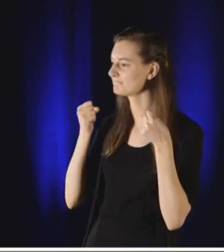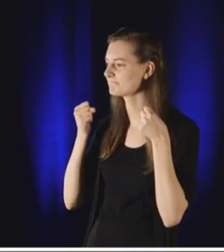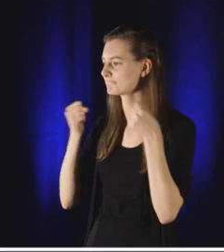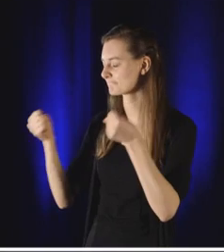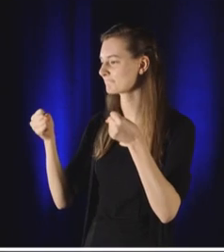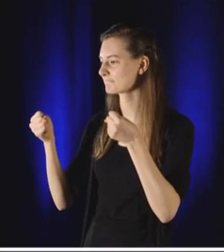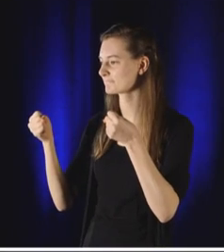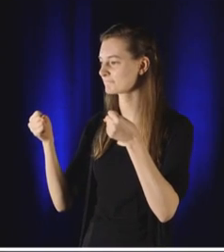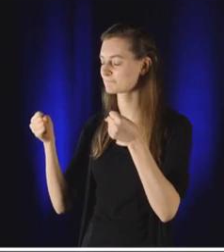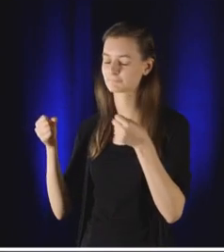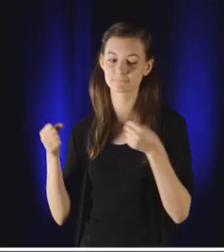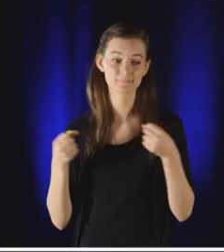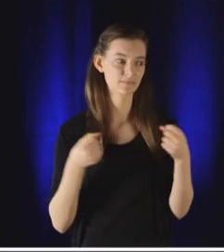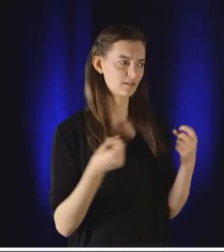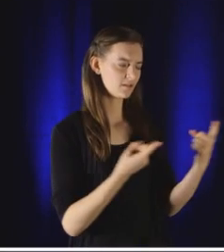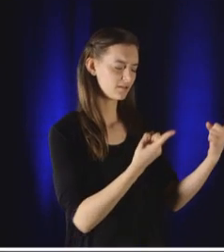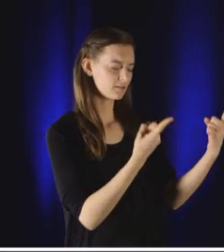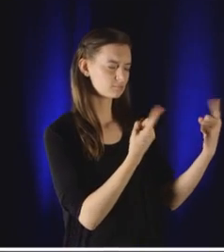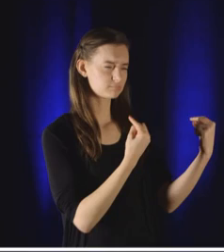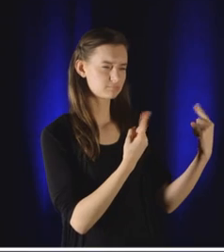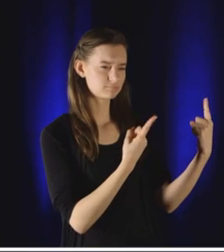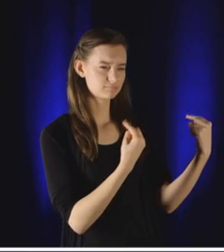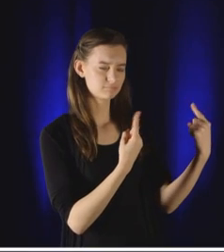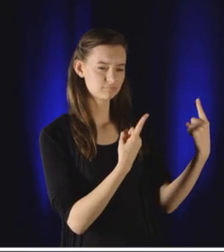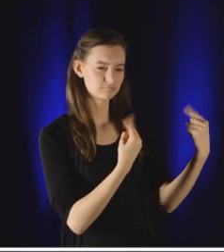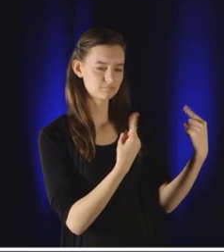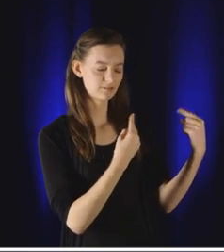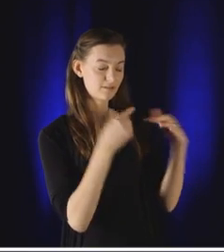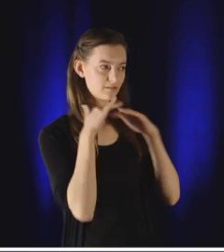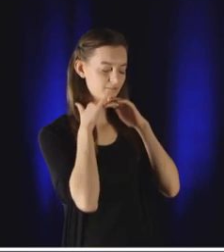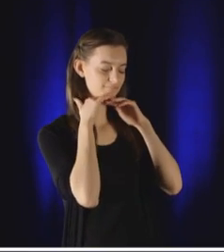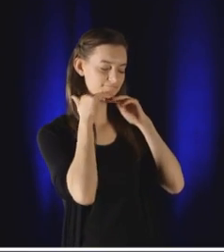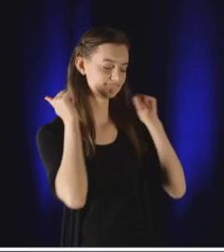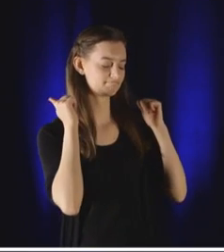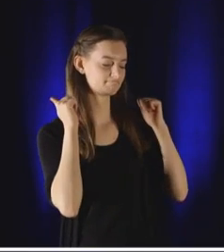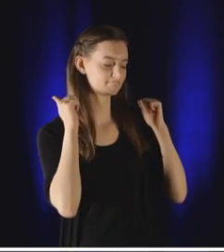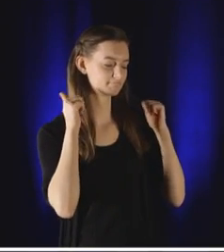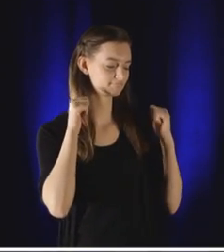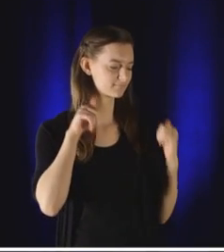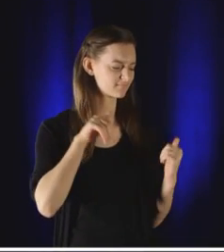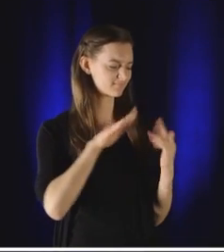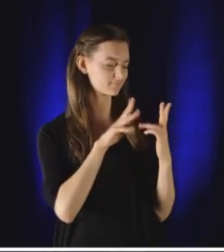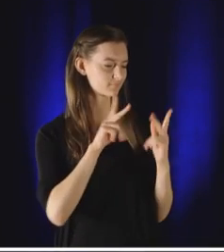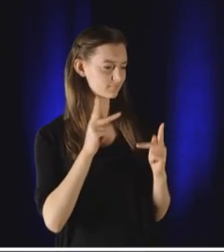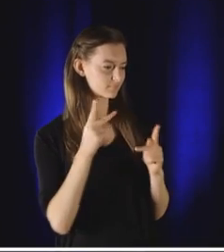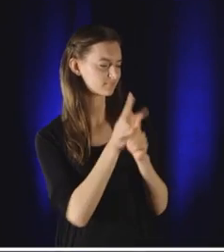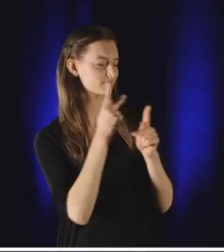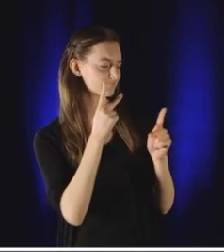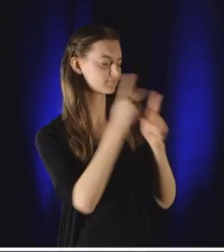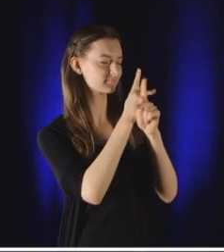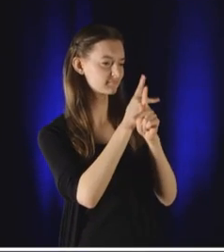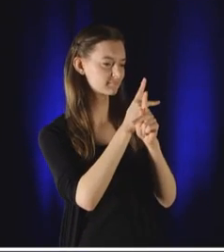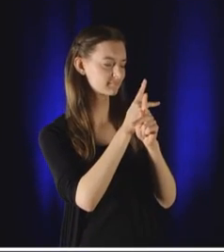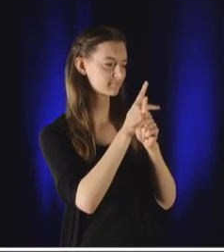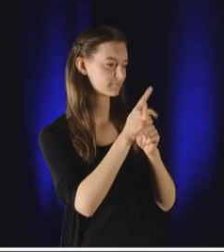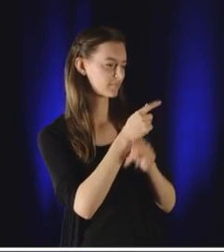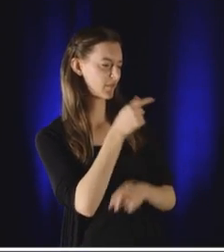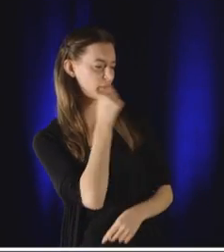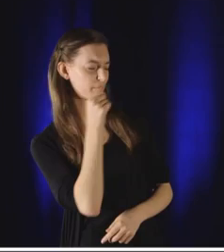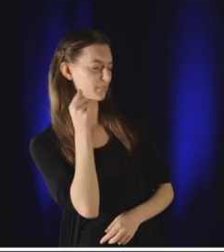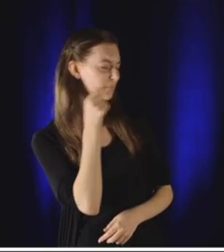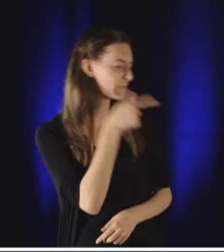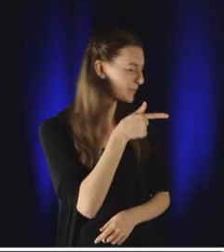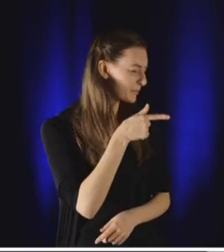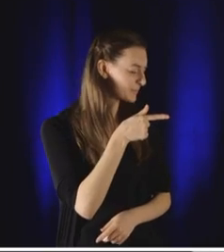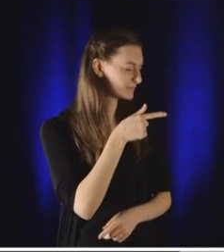She actually protested outside of ISIS headquarters every single day for three months. Members of